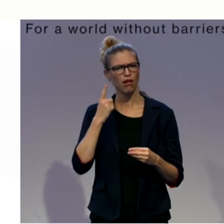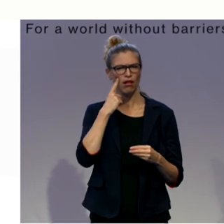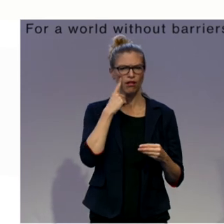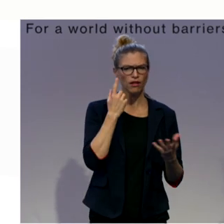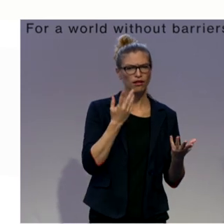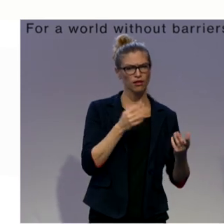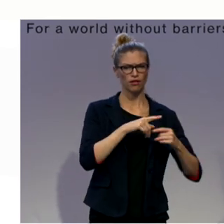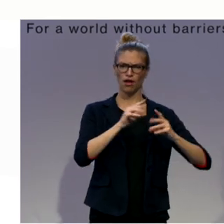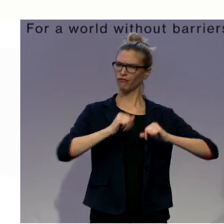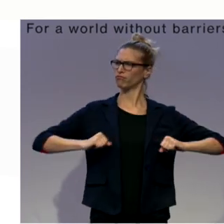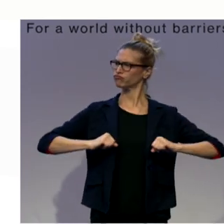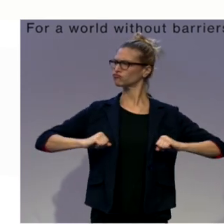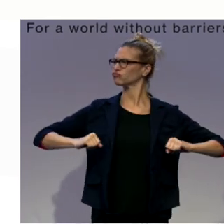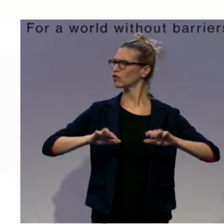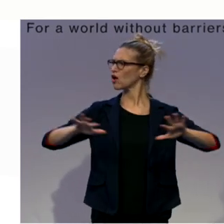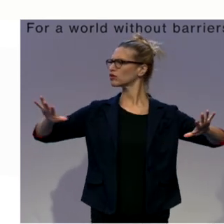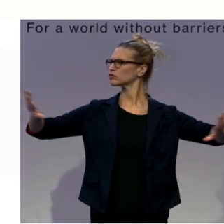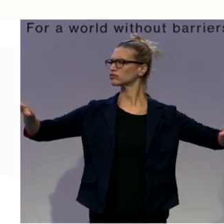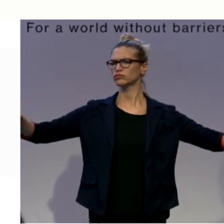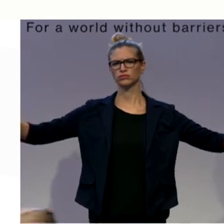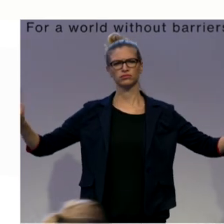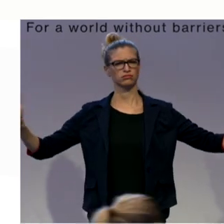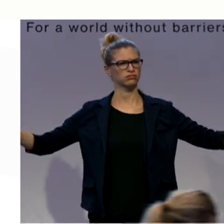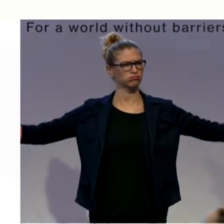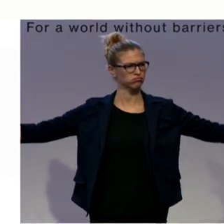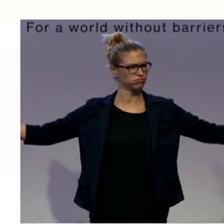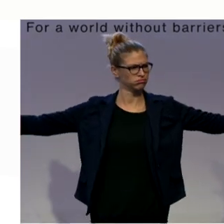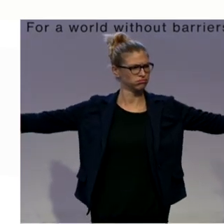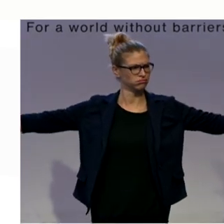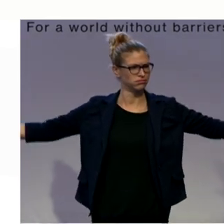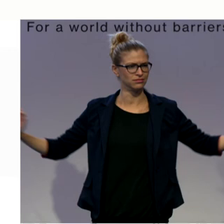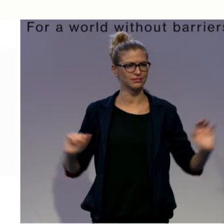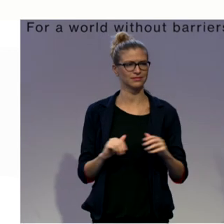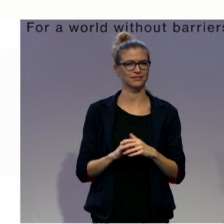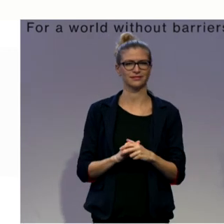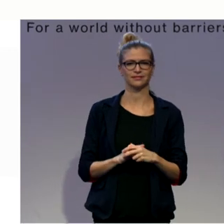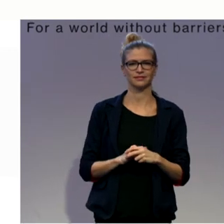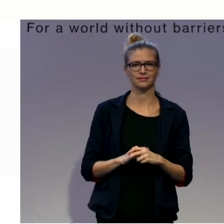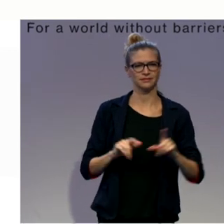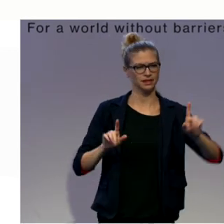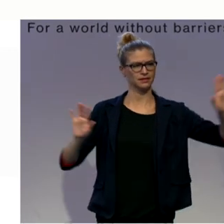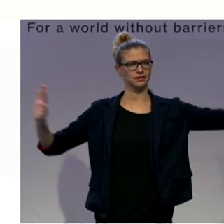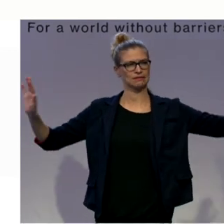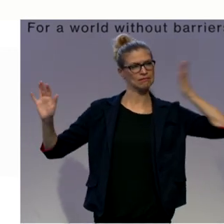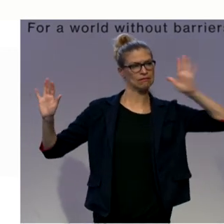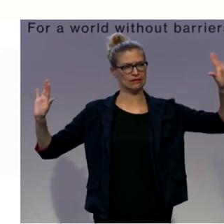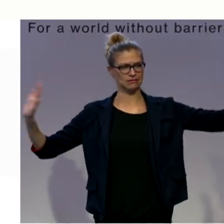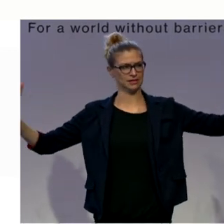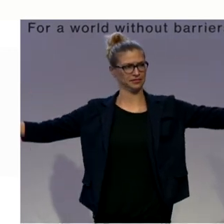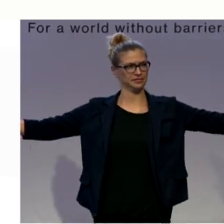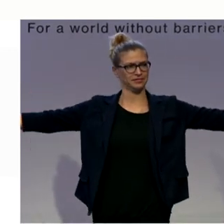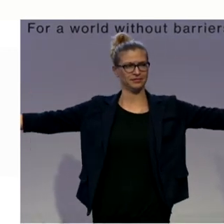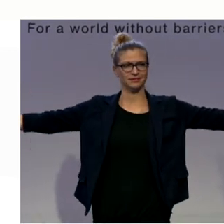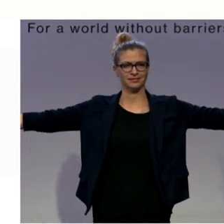so we will stretch your arms out. Again, keeping your shoulders super down.